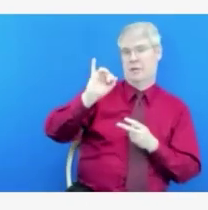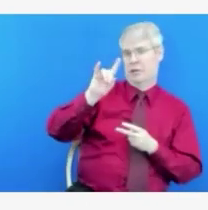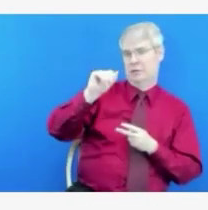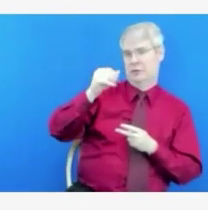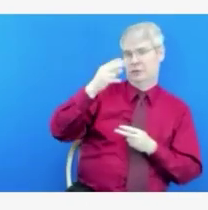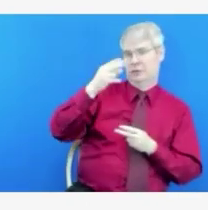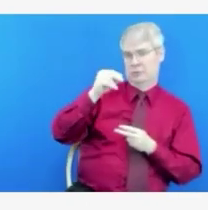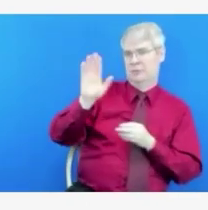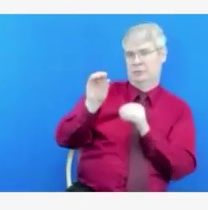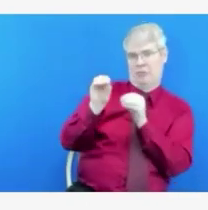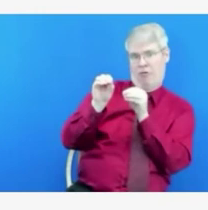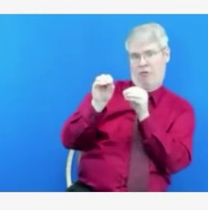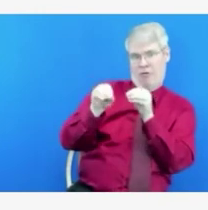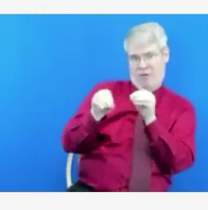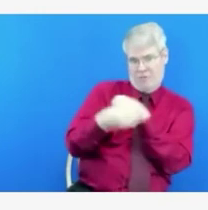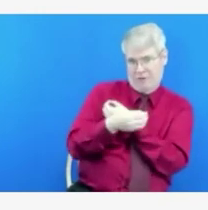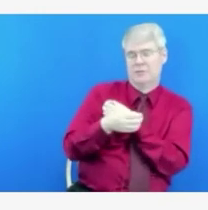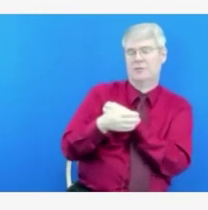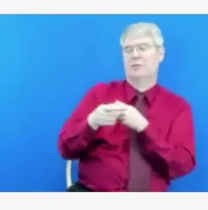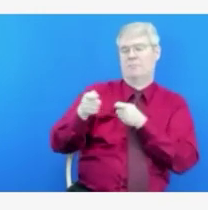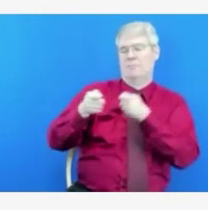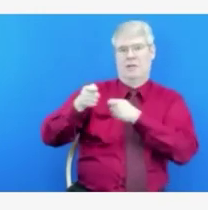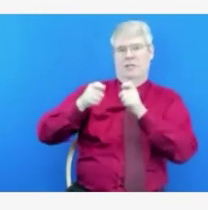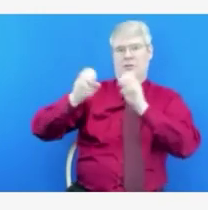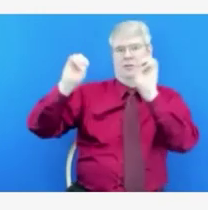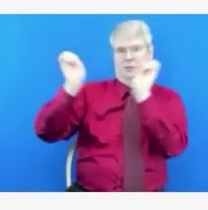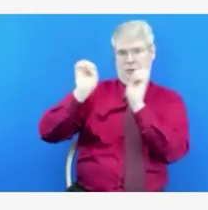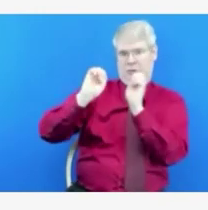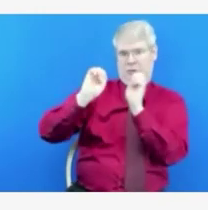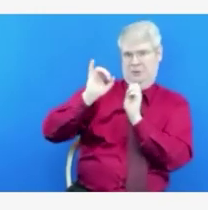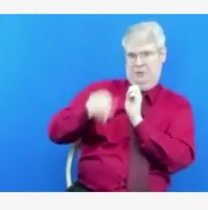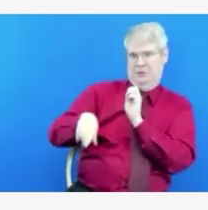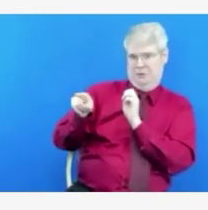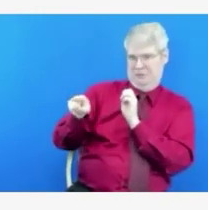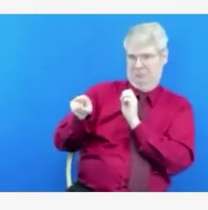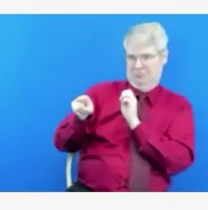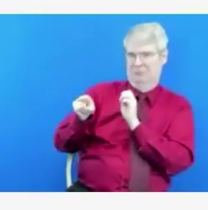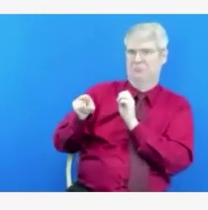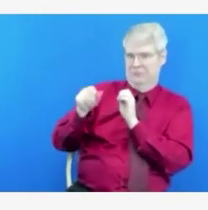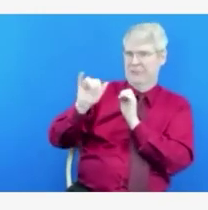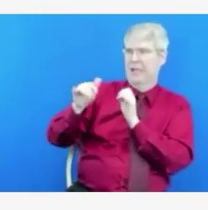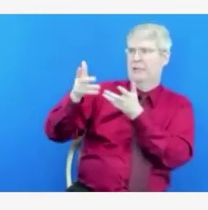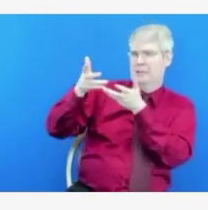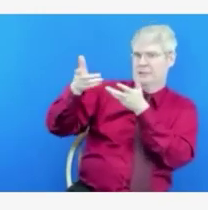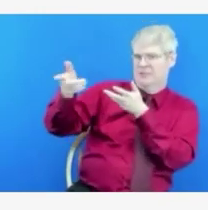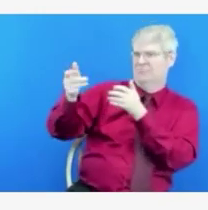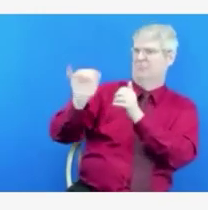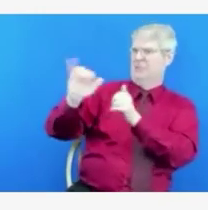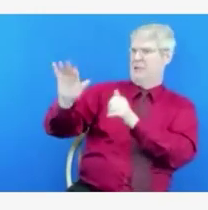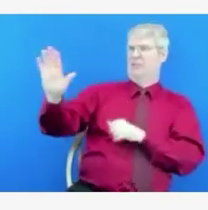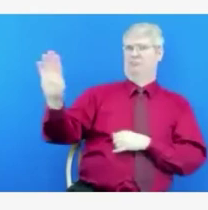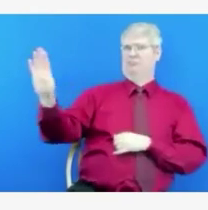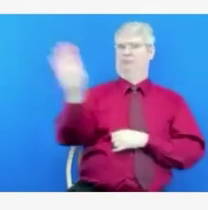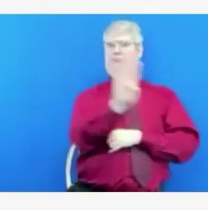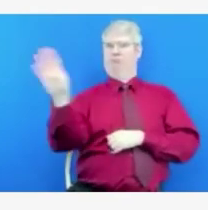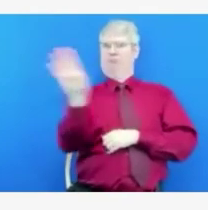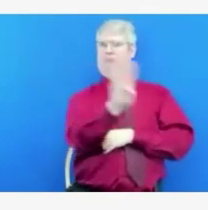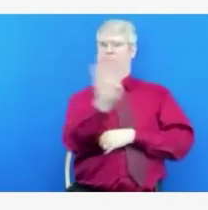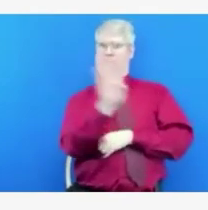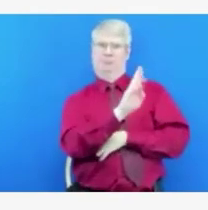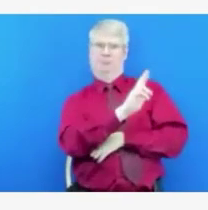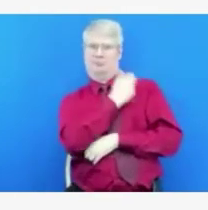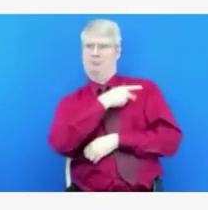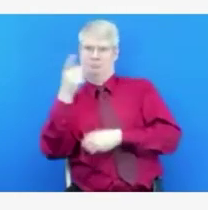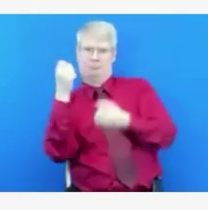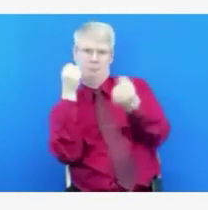to evaluate as a request for assistance come in. And to make sure that if those requests have already